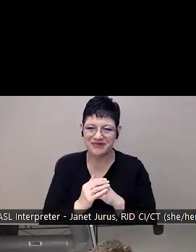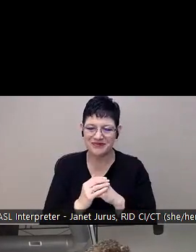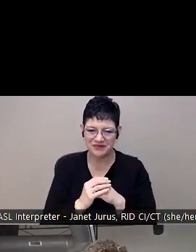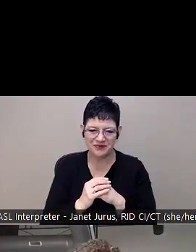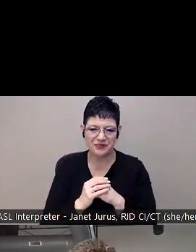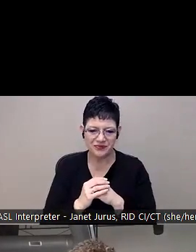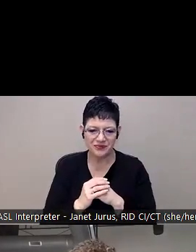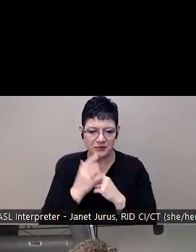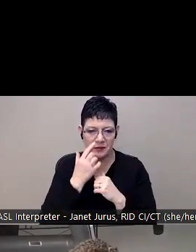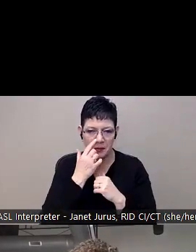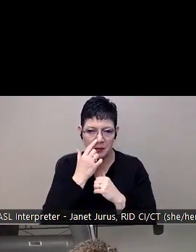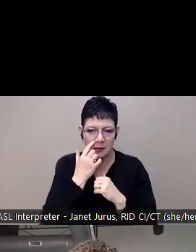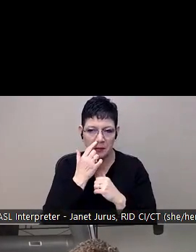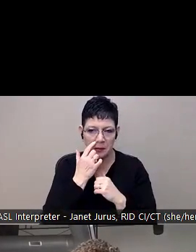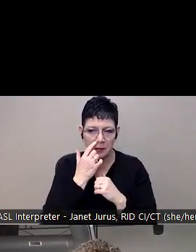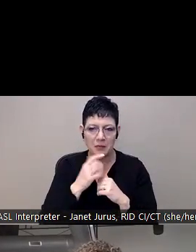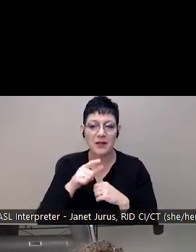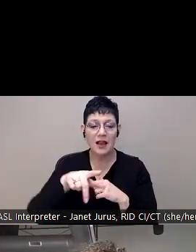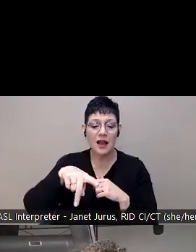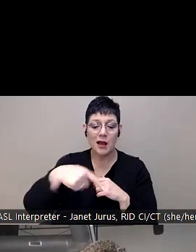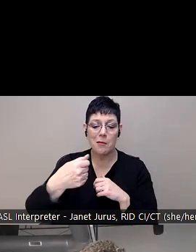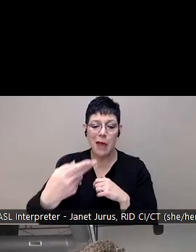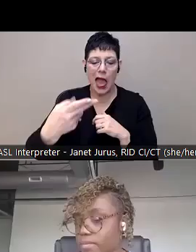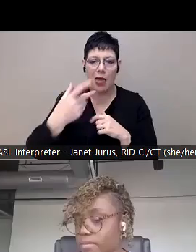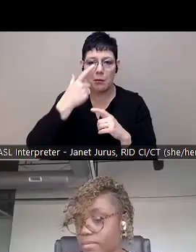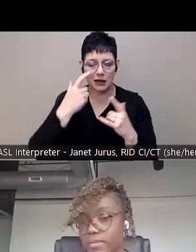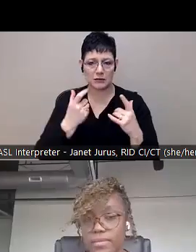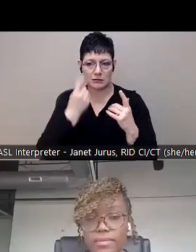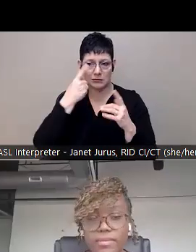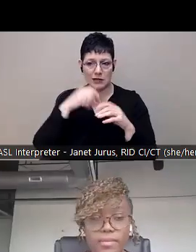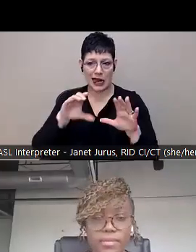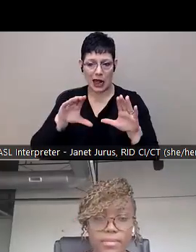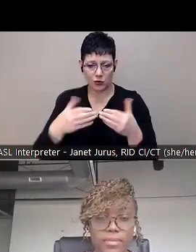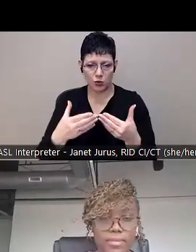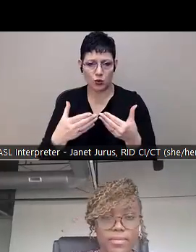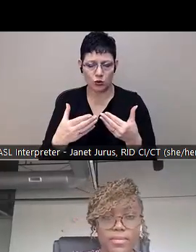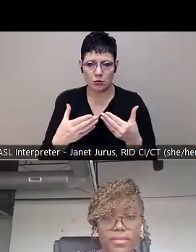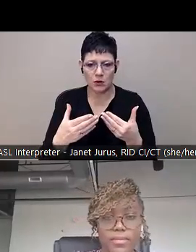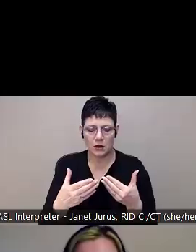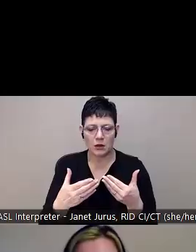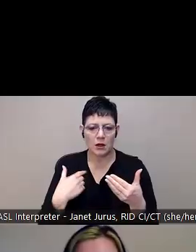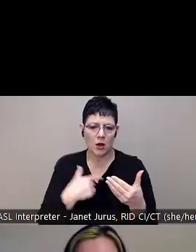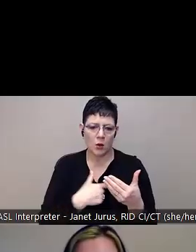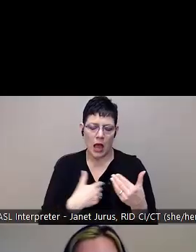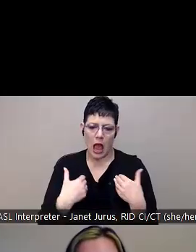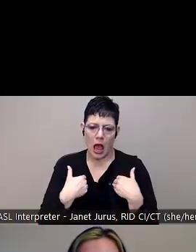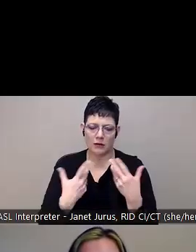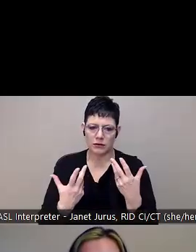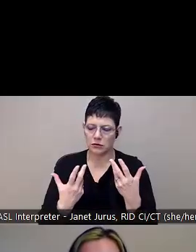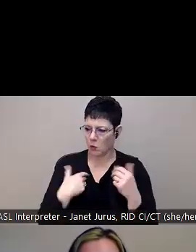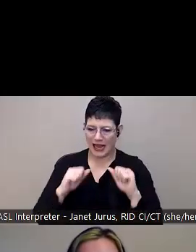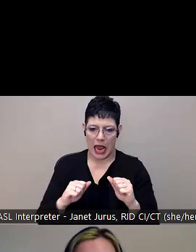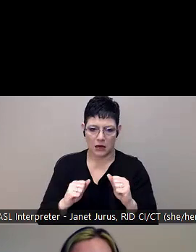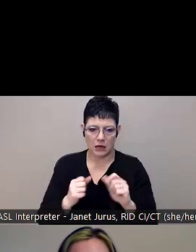So with paths, um, since it is in a classroom, oftentimes we have a lot higher numbers that we're able to serve. Um,